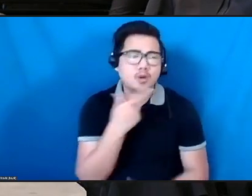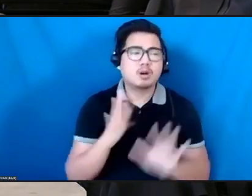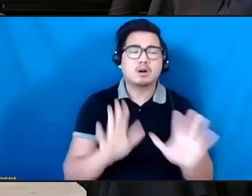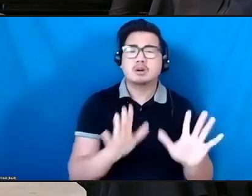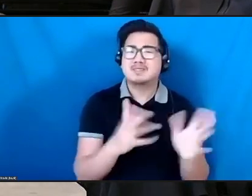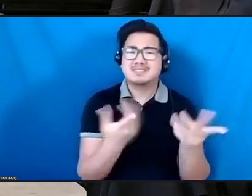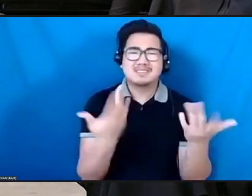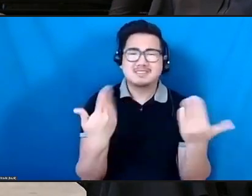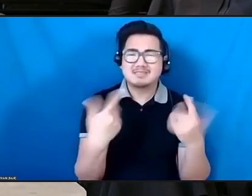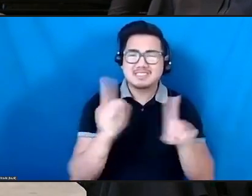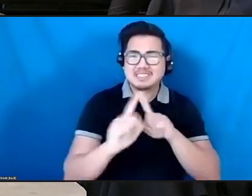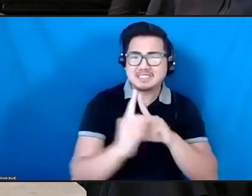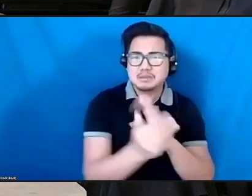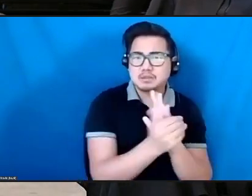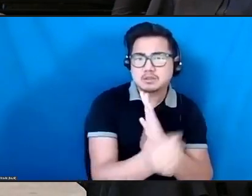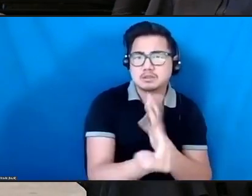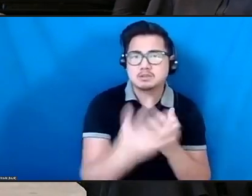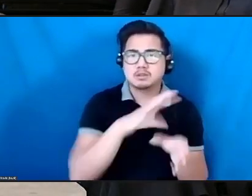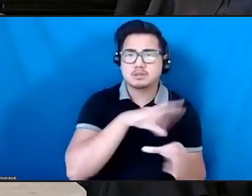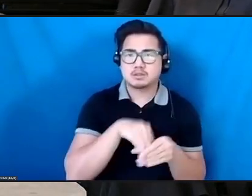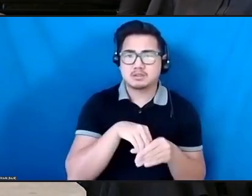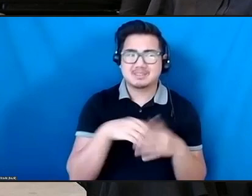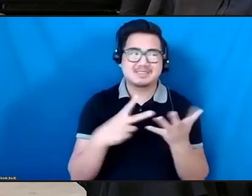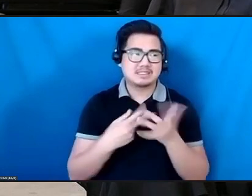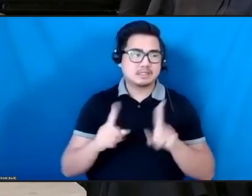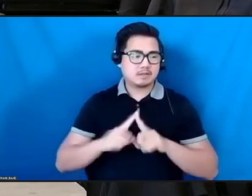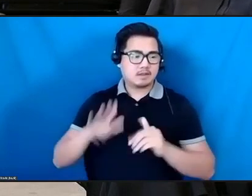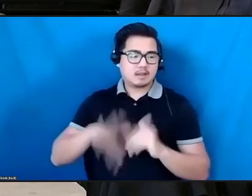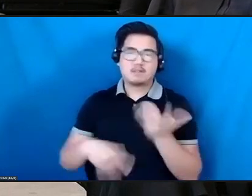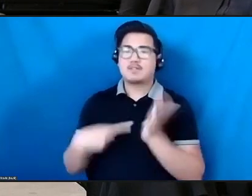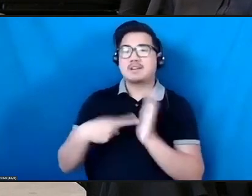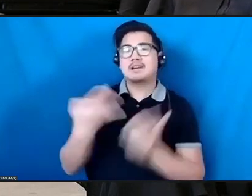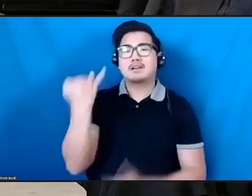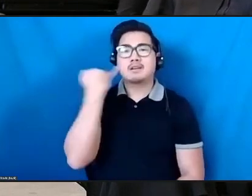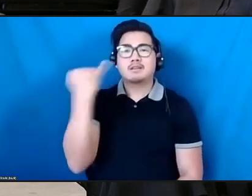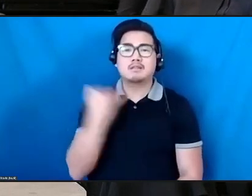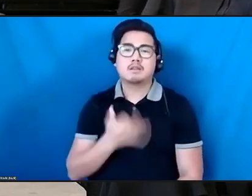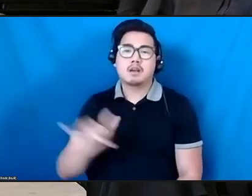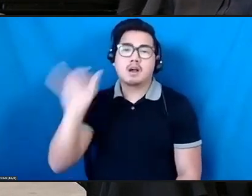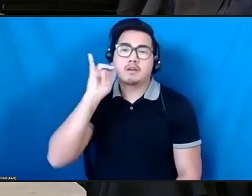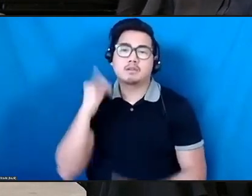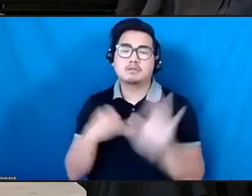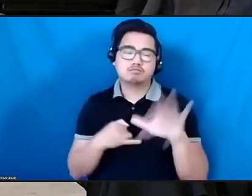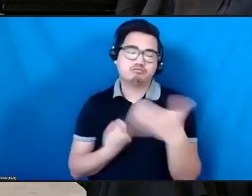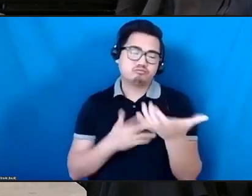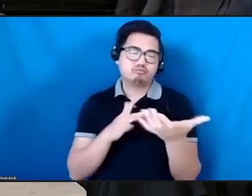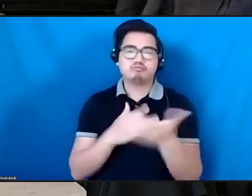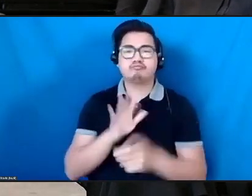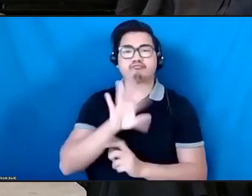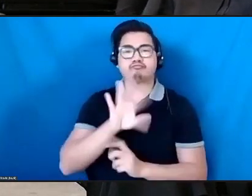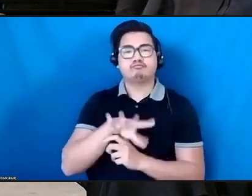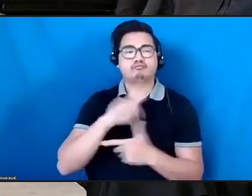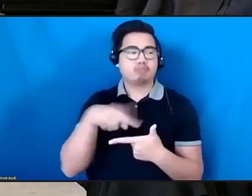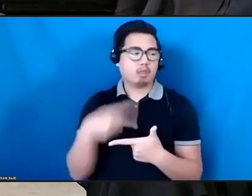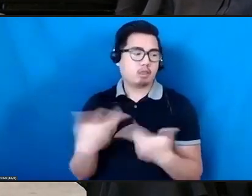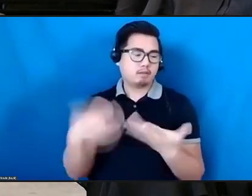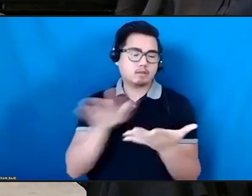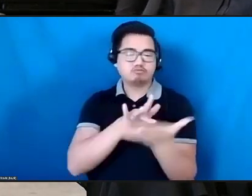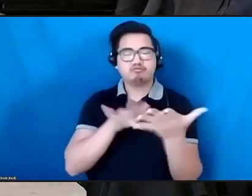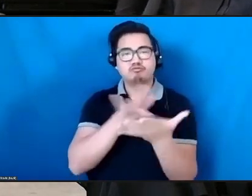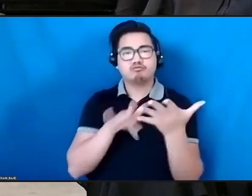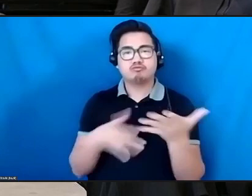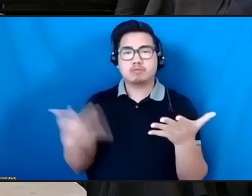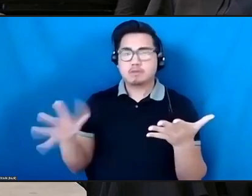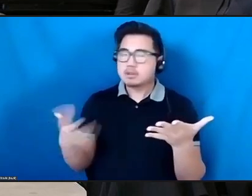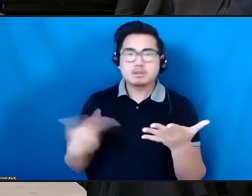than you make your iPhone and do something. And because in the finished product, we all wanted something fancy. And